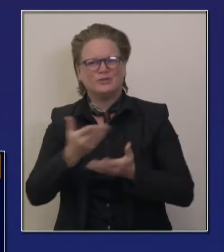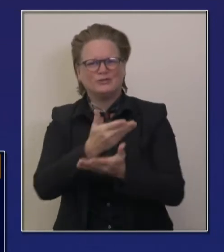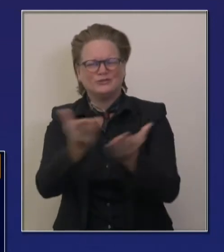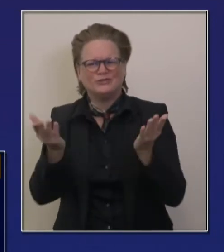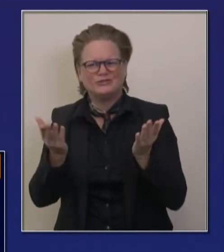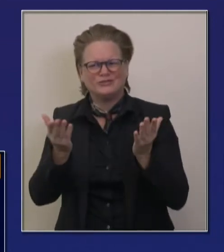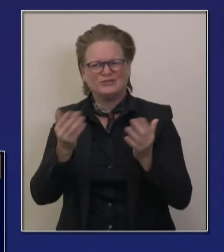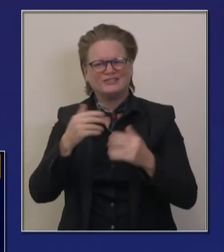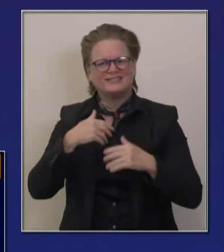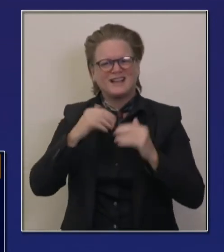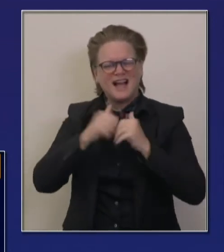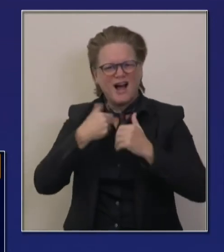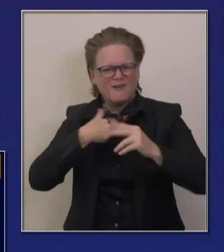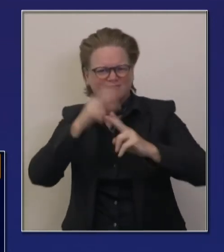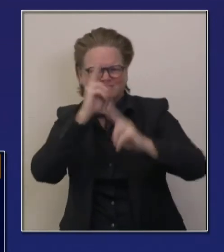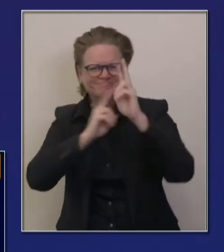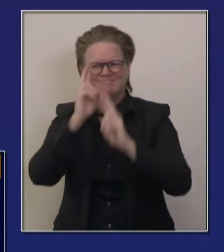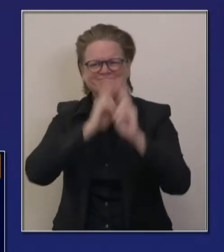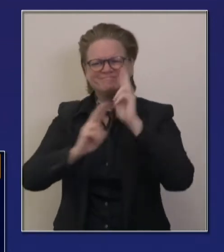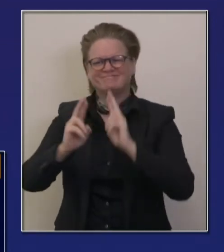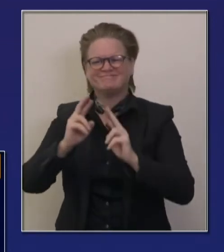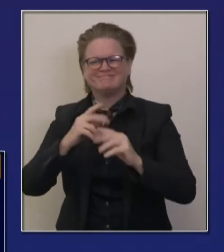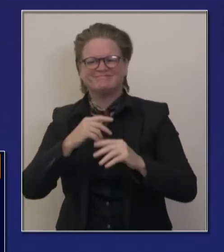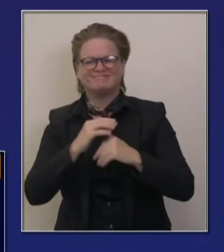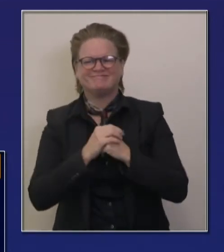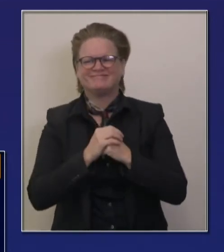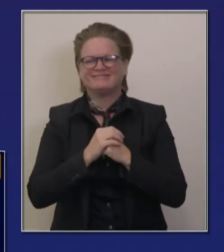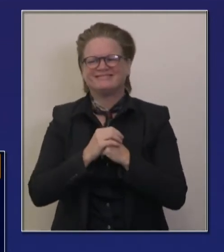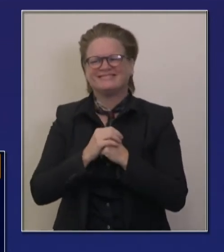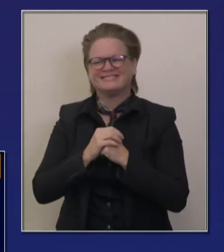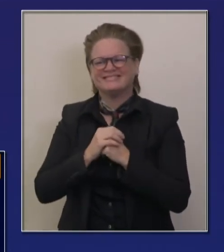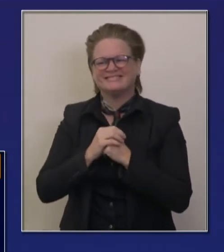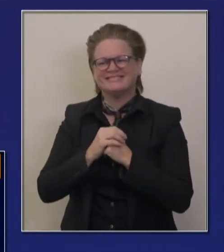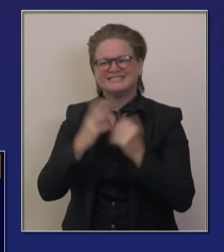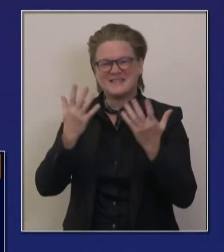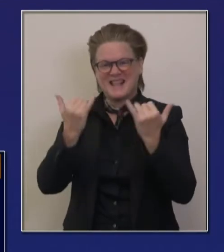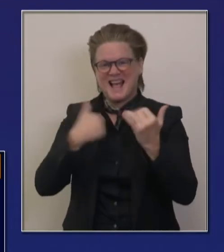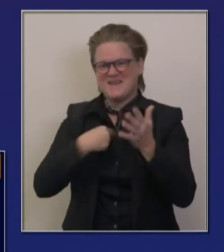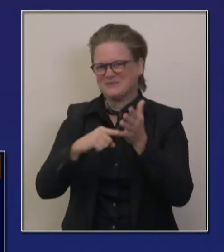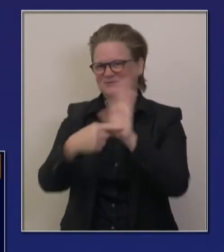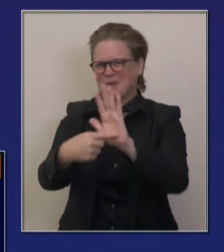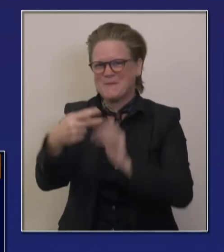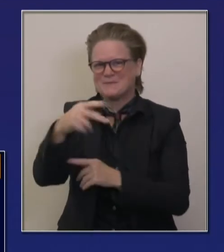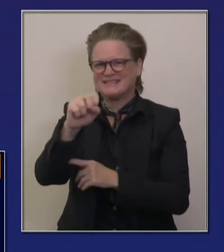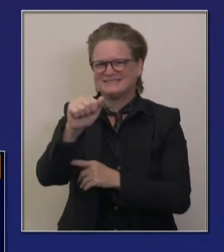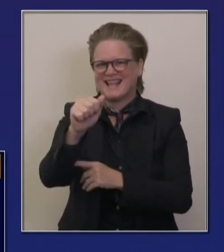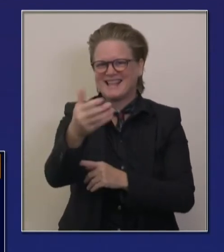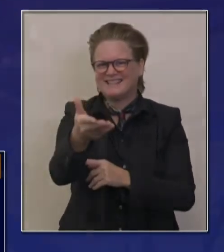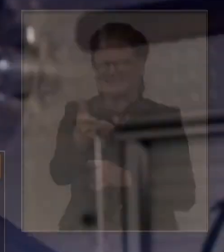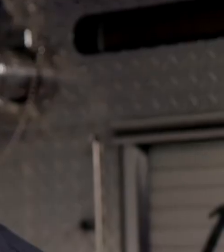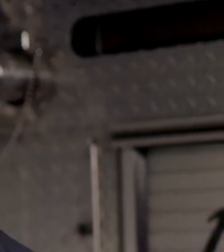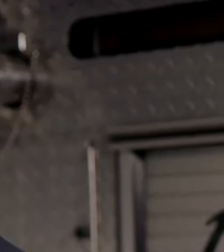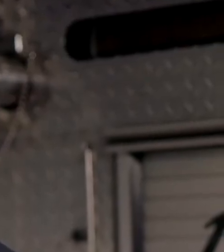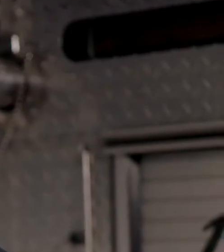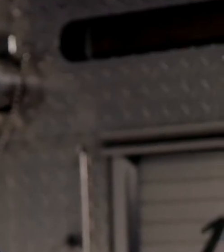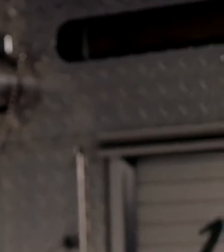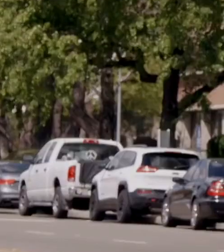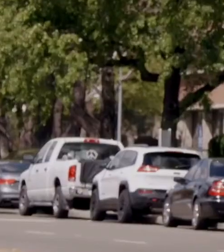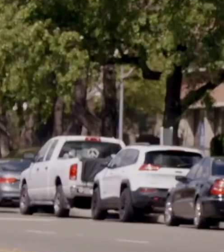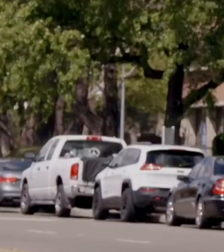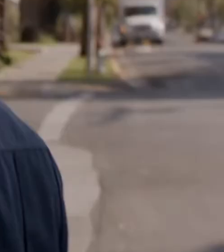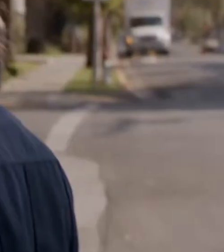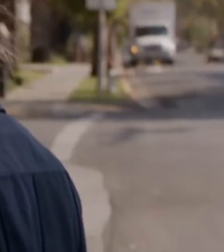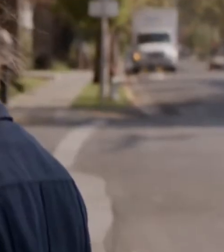enjoy just a brief example of at least what the Firefighter Foundation put out in terms of a brand new PSA. Every day